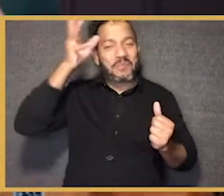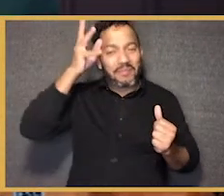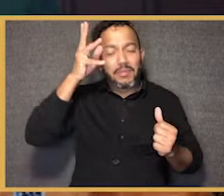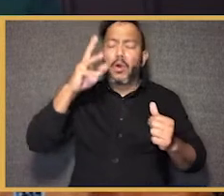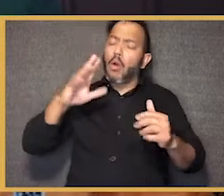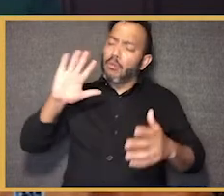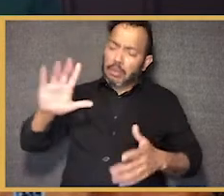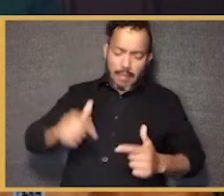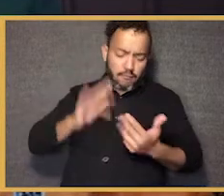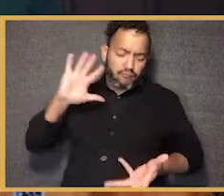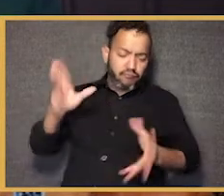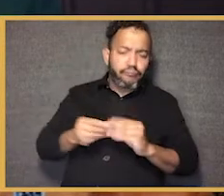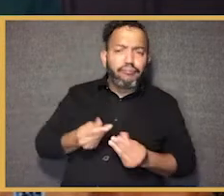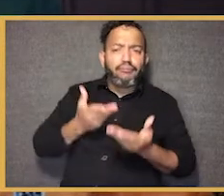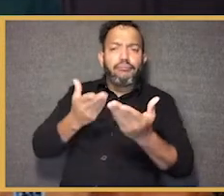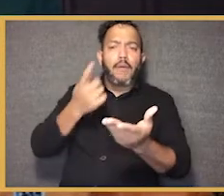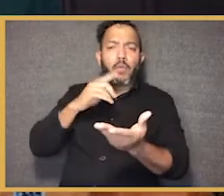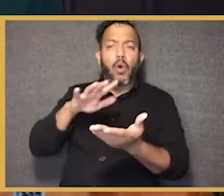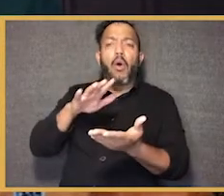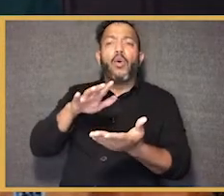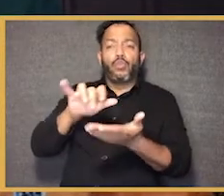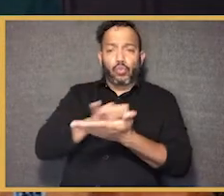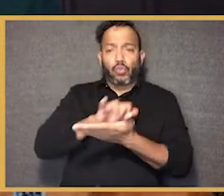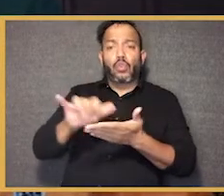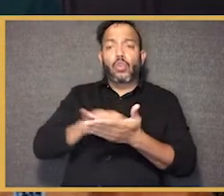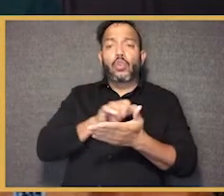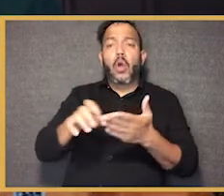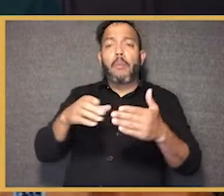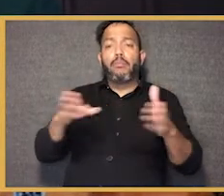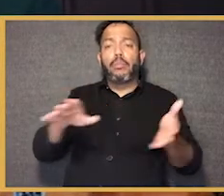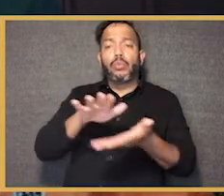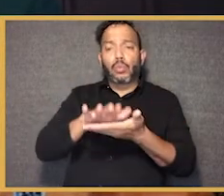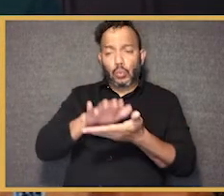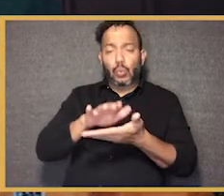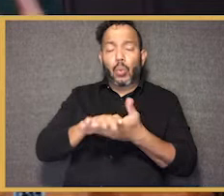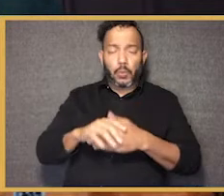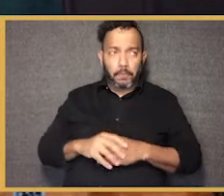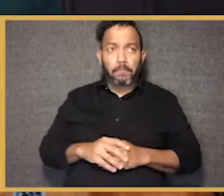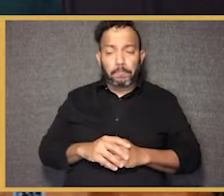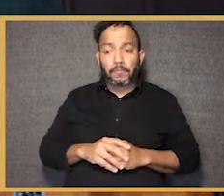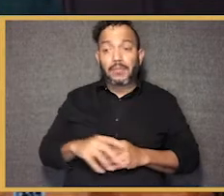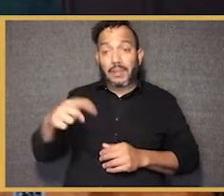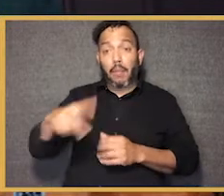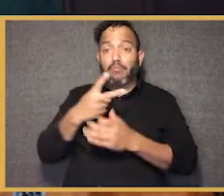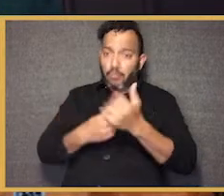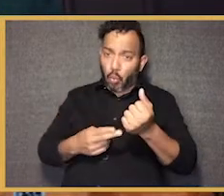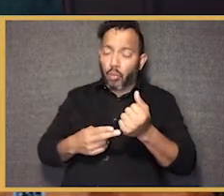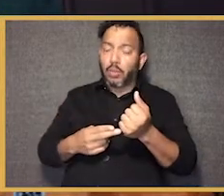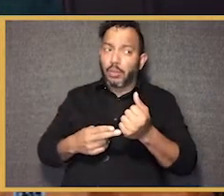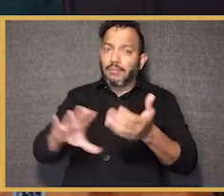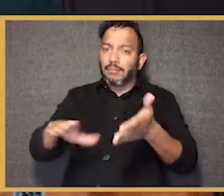to the New York City public schools, but they couldn't have known the difference that New York City public schools would make in my life.